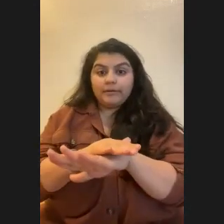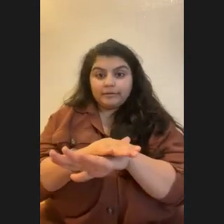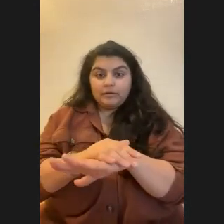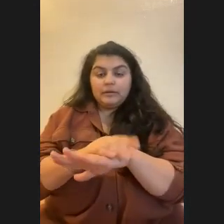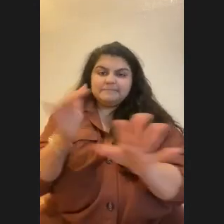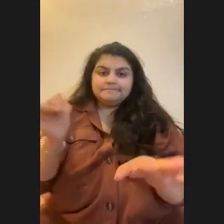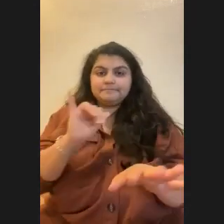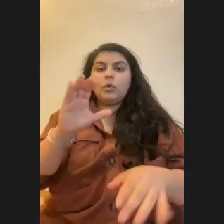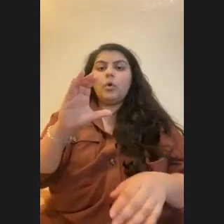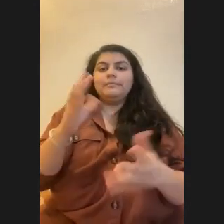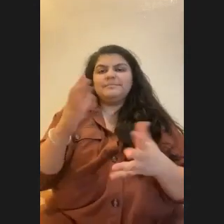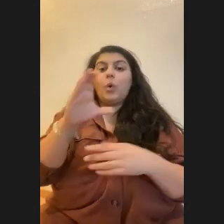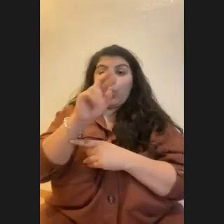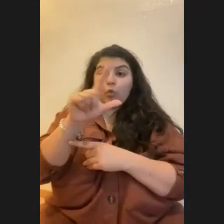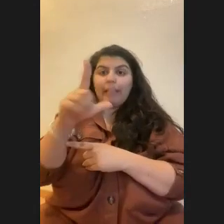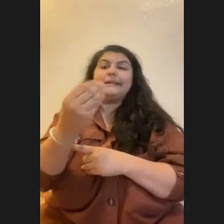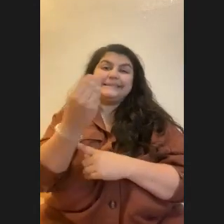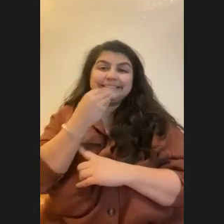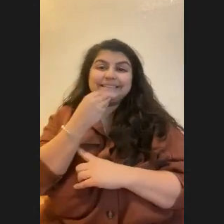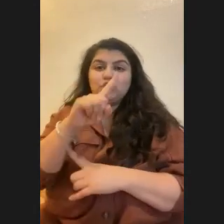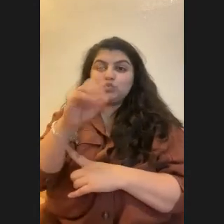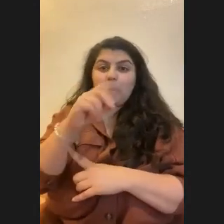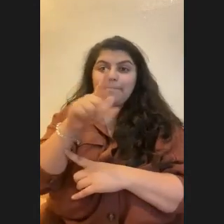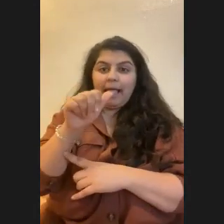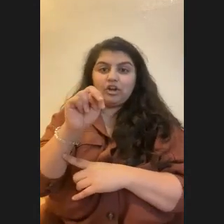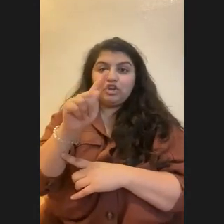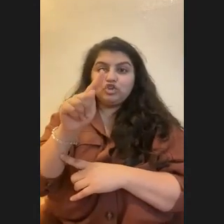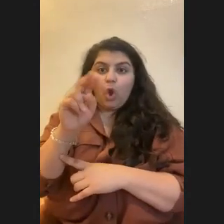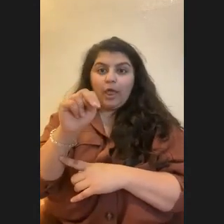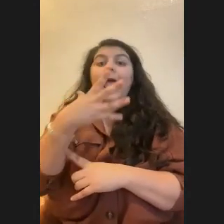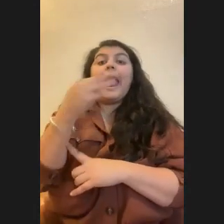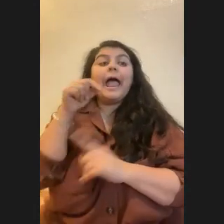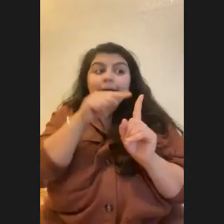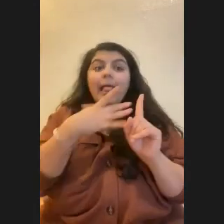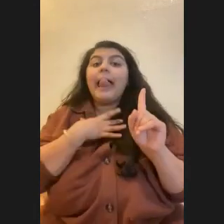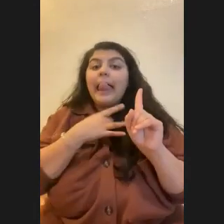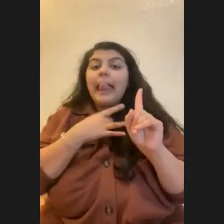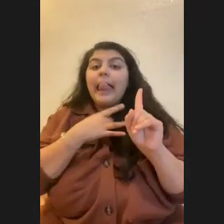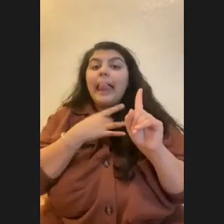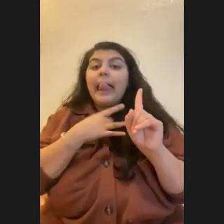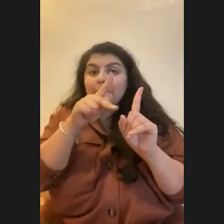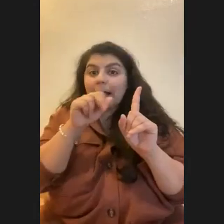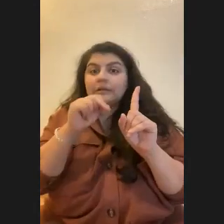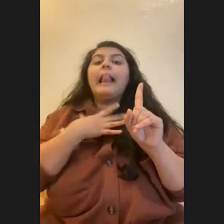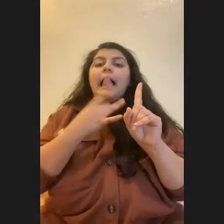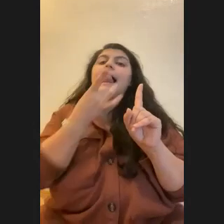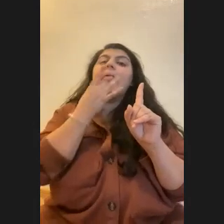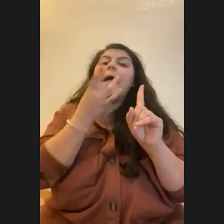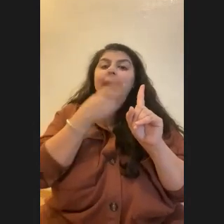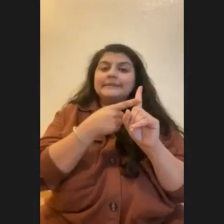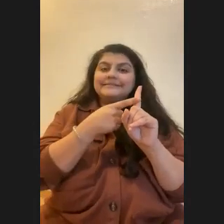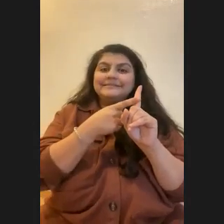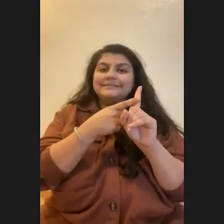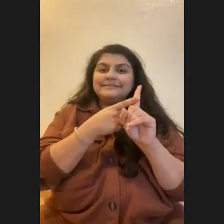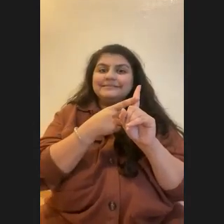So coral, I mentioned like to eat zooplankton and we know that zooplankton are attracted to light, like the concentration of zooplankton increases with light. They're kind of like